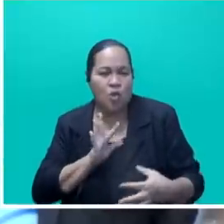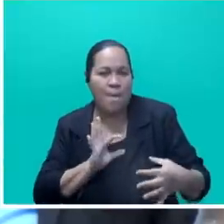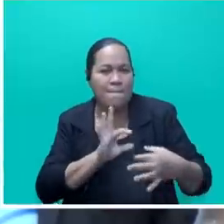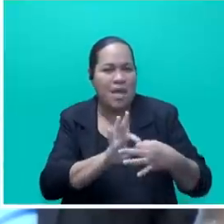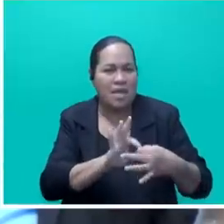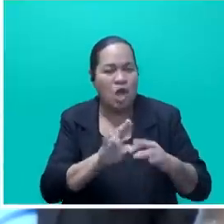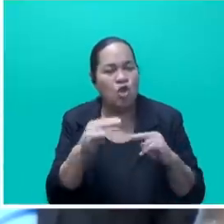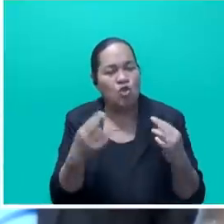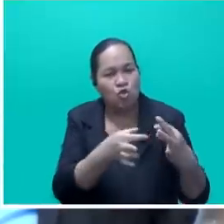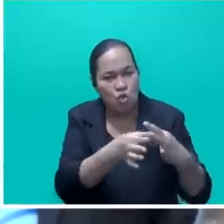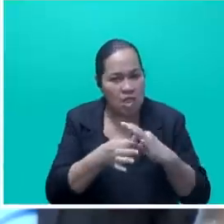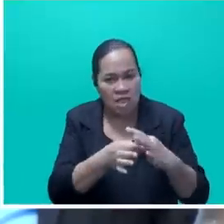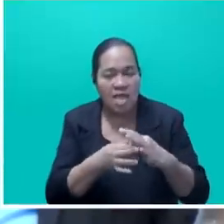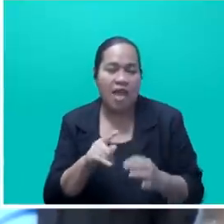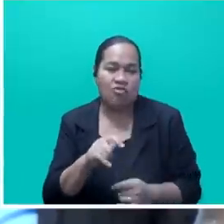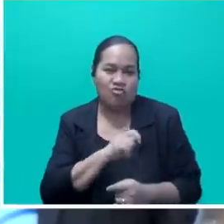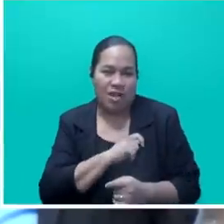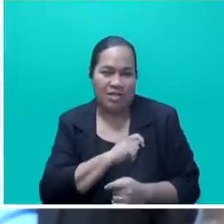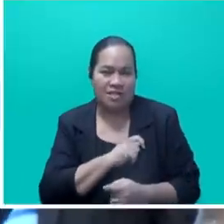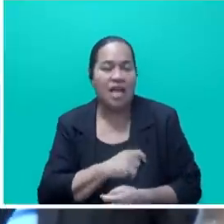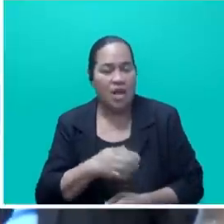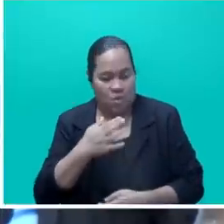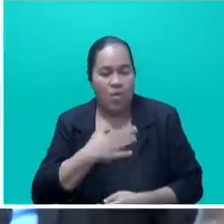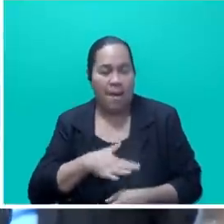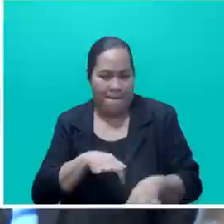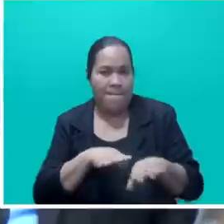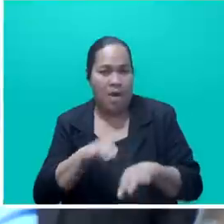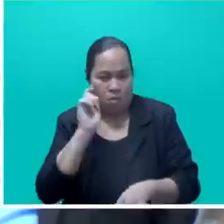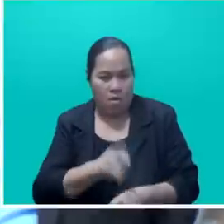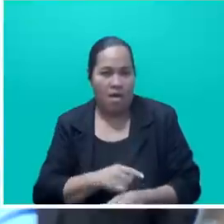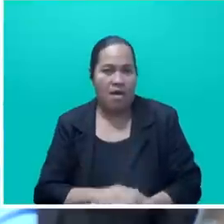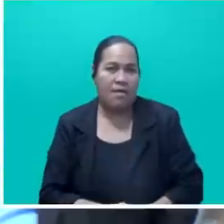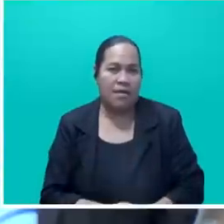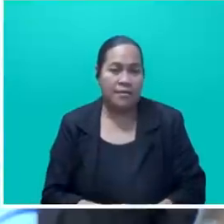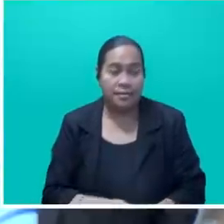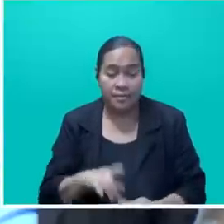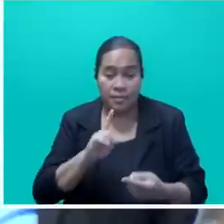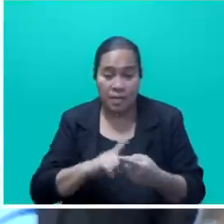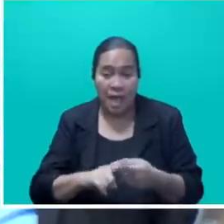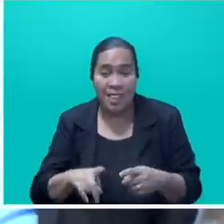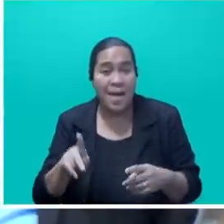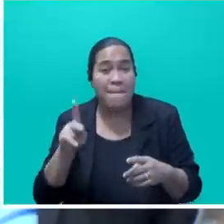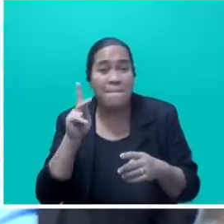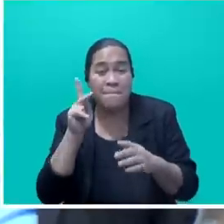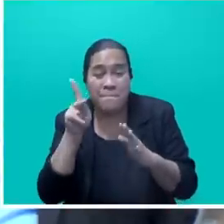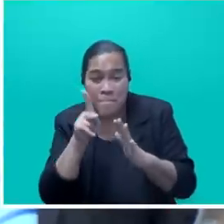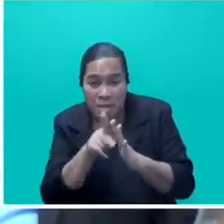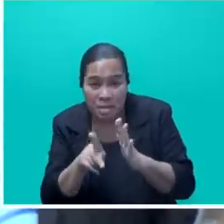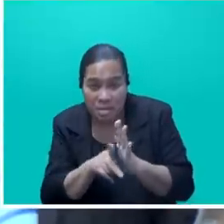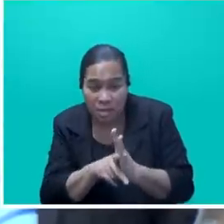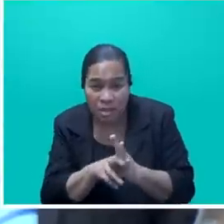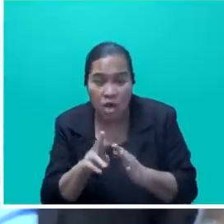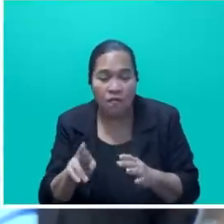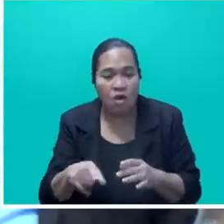we truly intend on doing so. The principles of Christianity will remain the